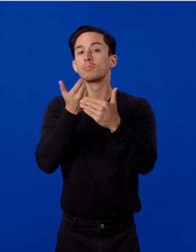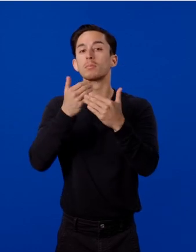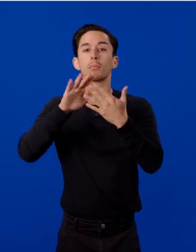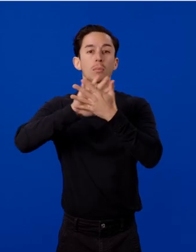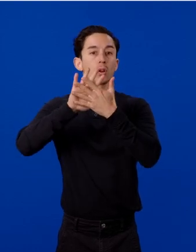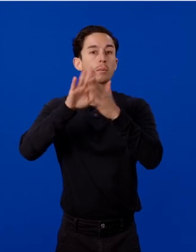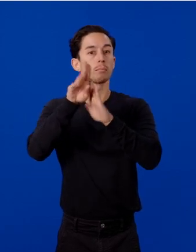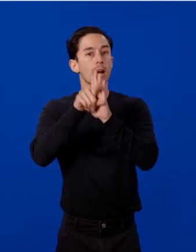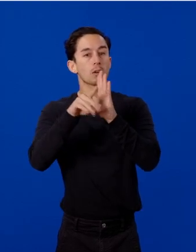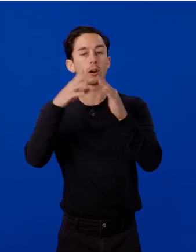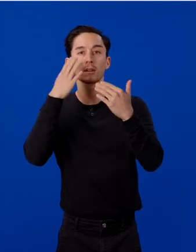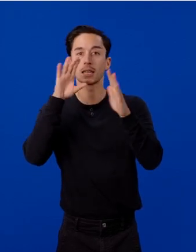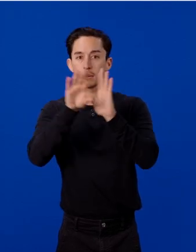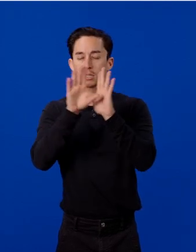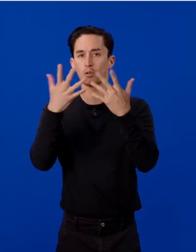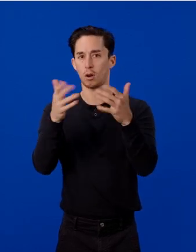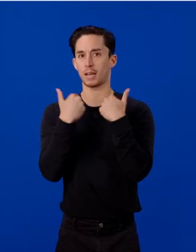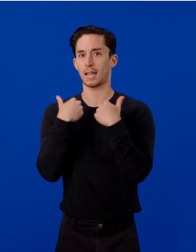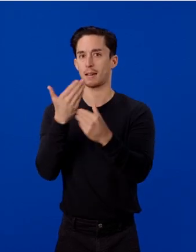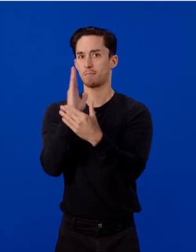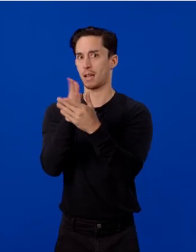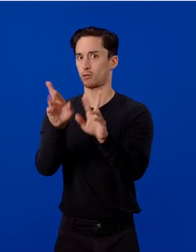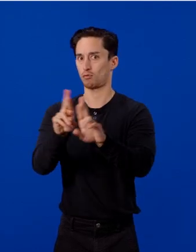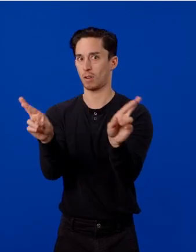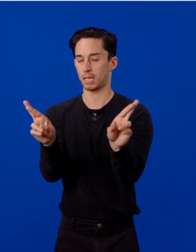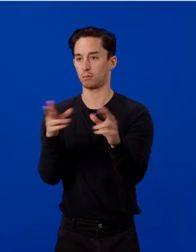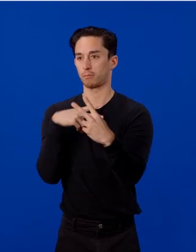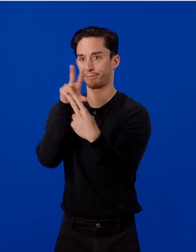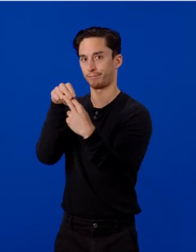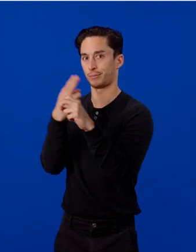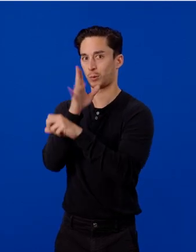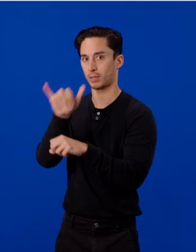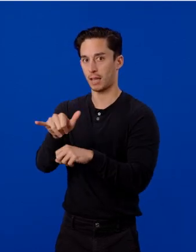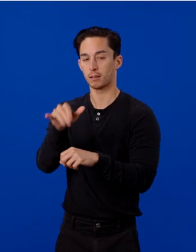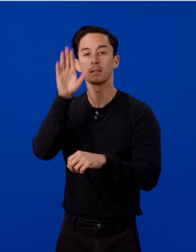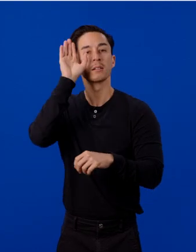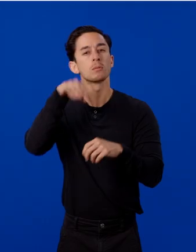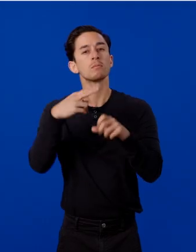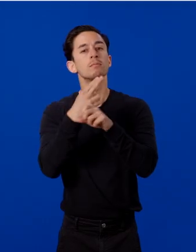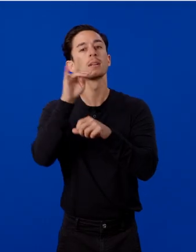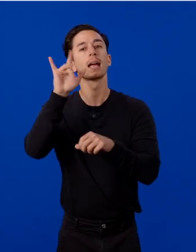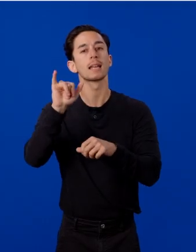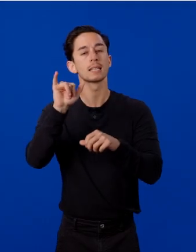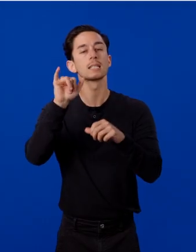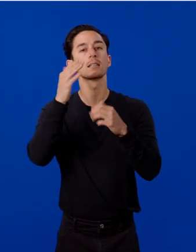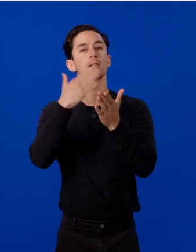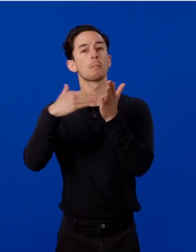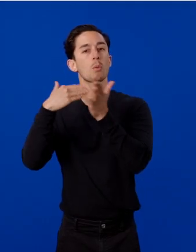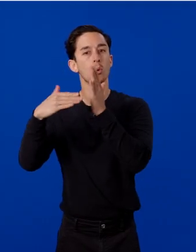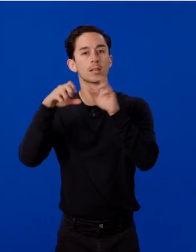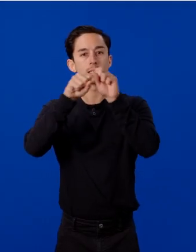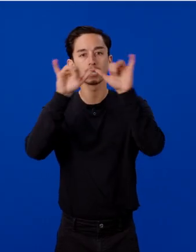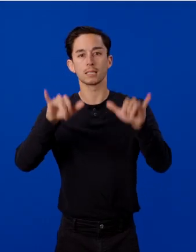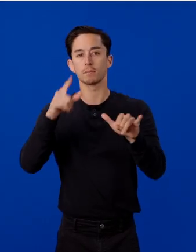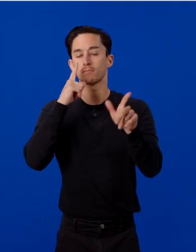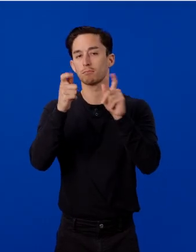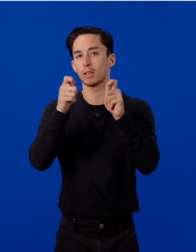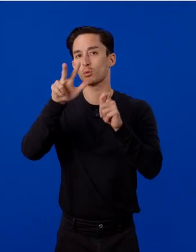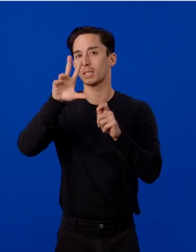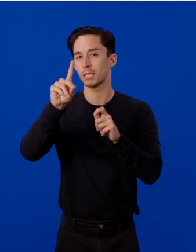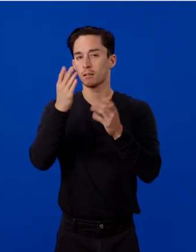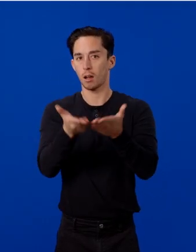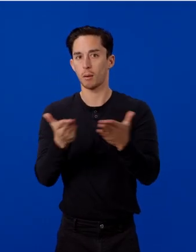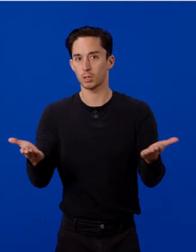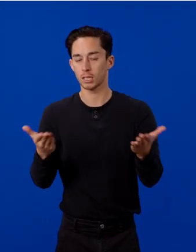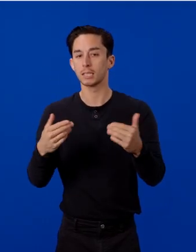a package for this. I love that the Spatial SDK uses the entity component system to manage these 3D objects. It makes it really easy